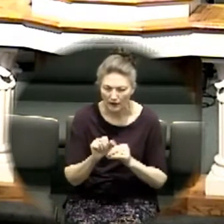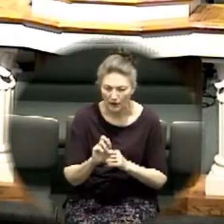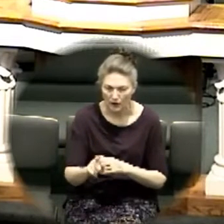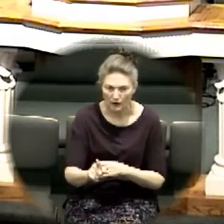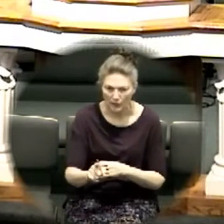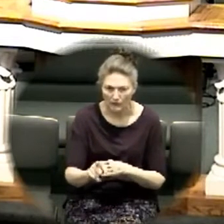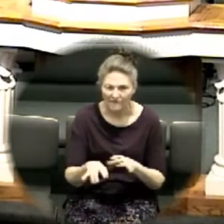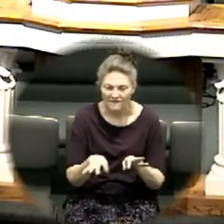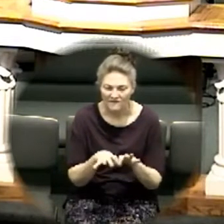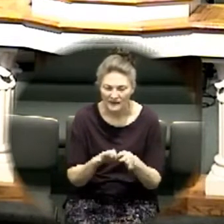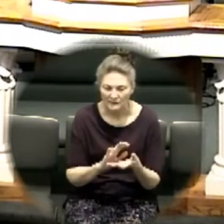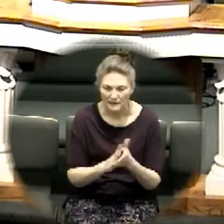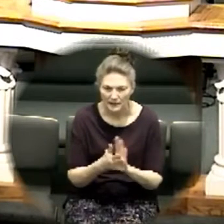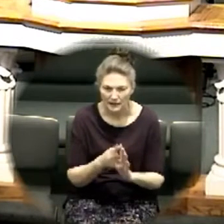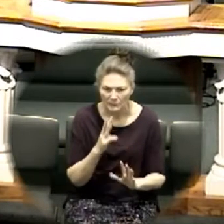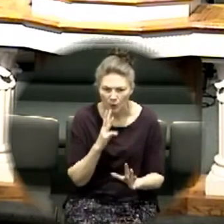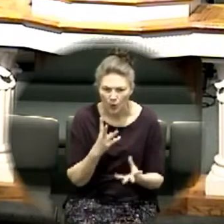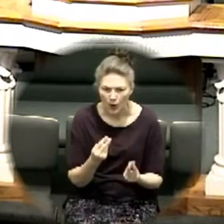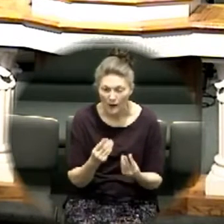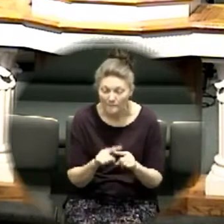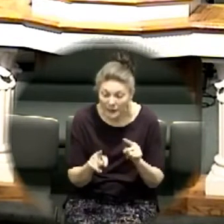had dry feet